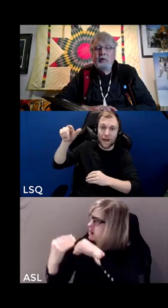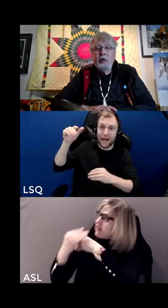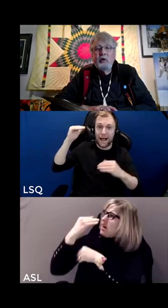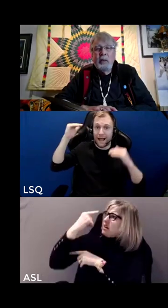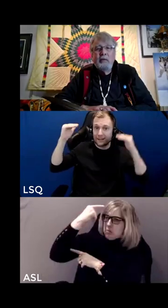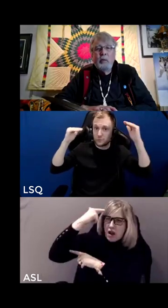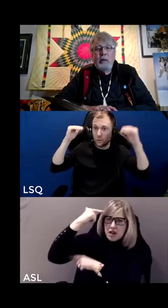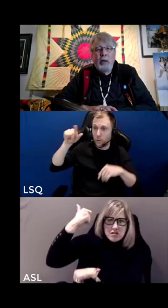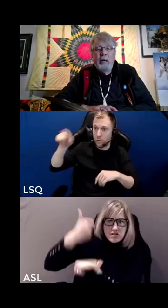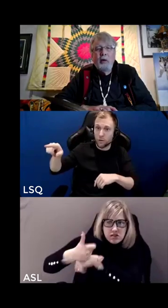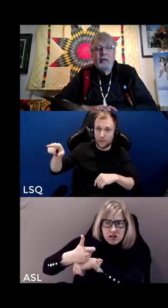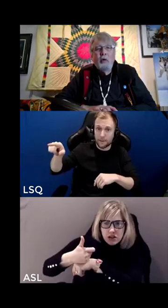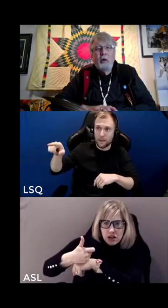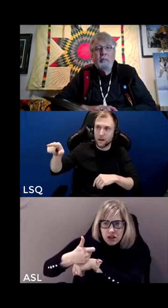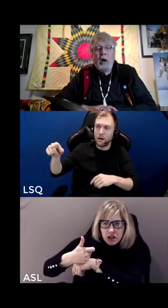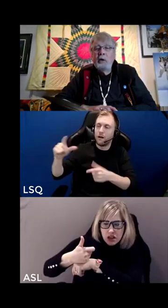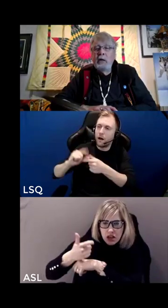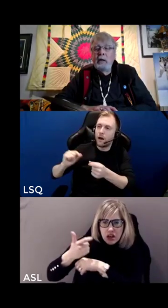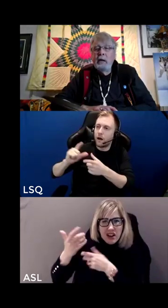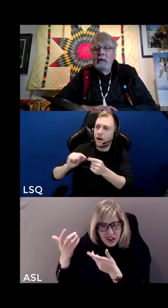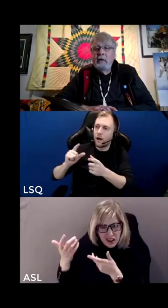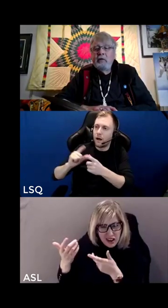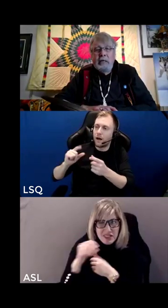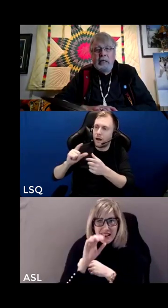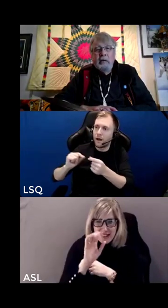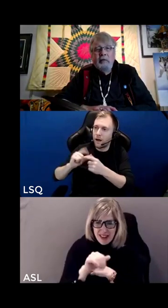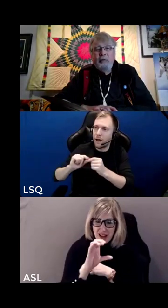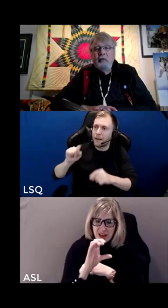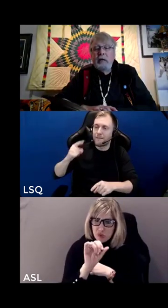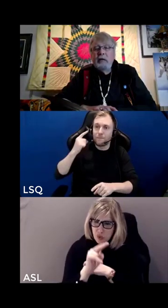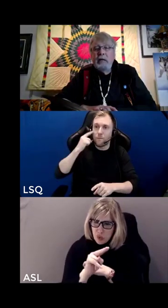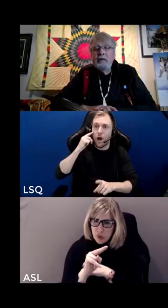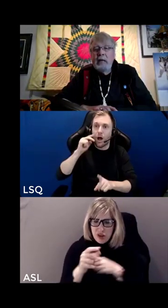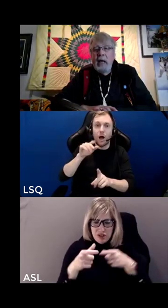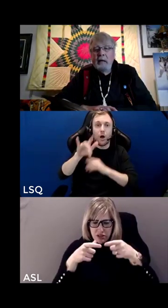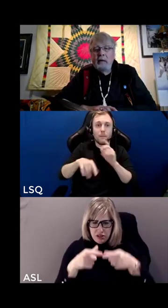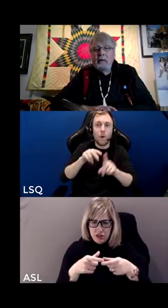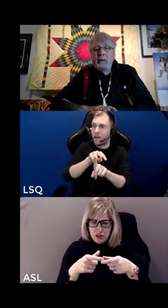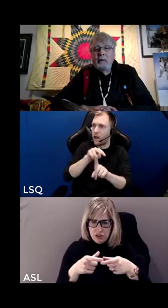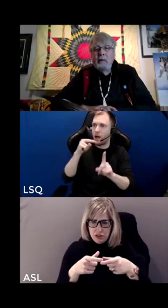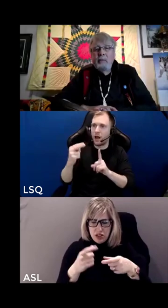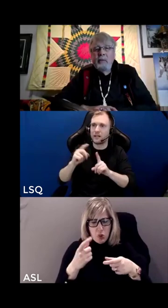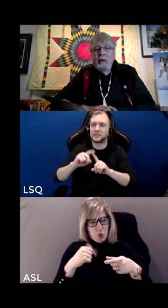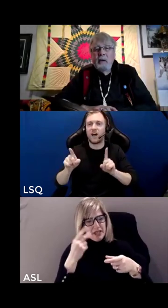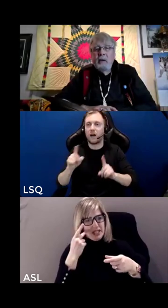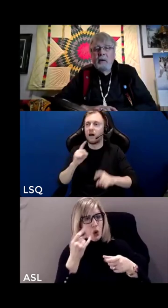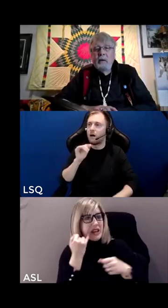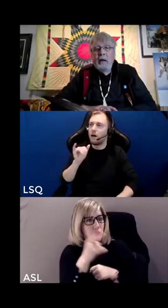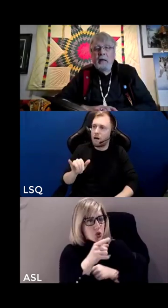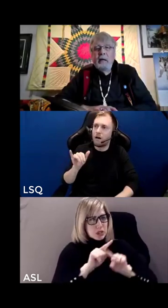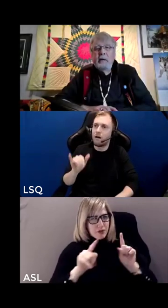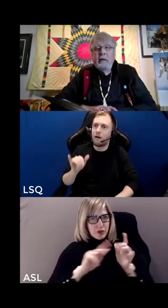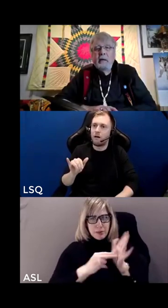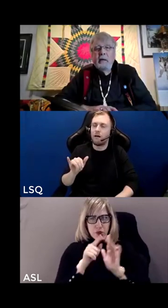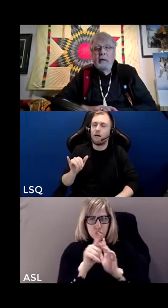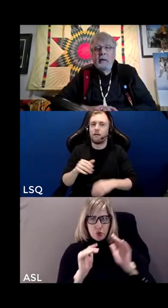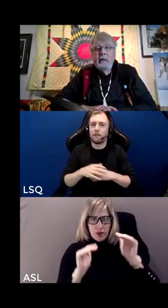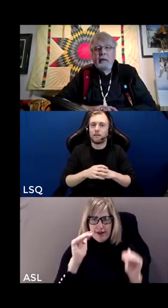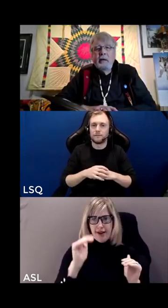see difference first but as we point out in the coin model see difference as less than right